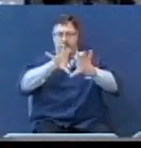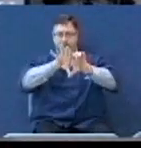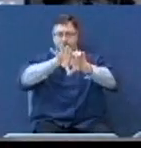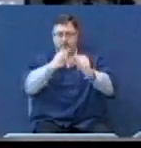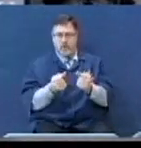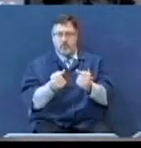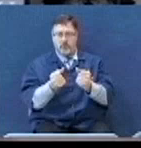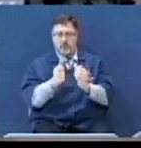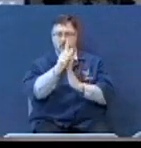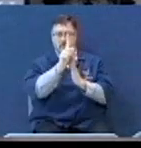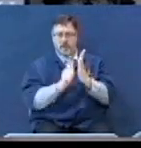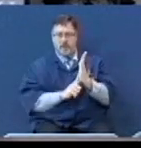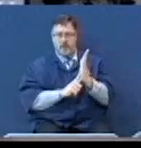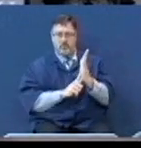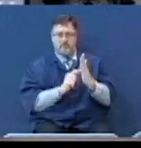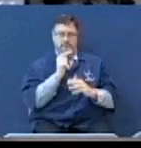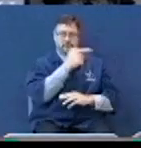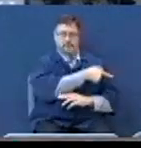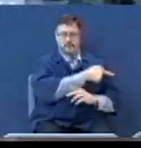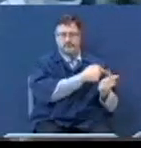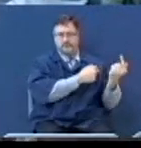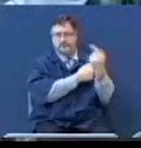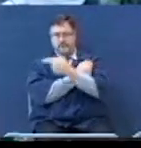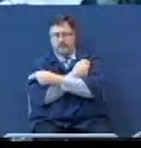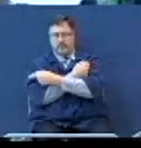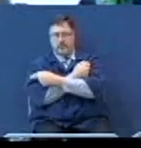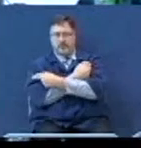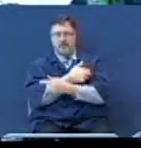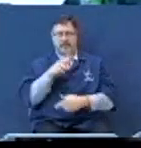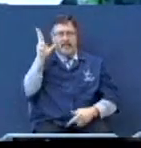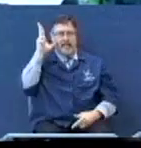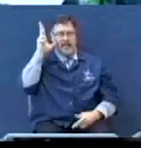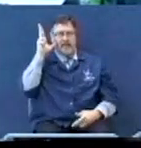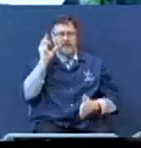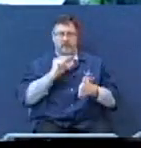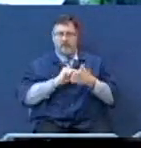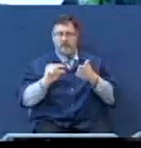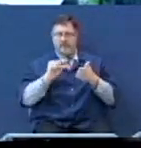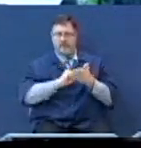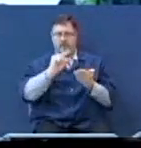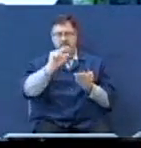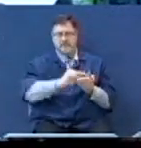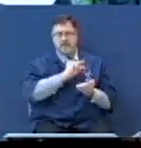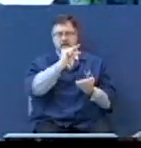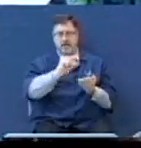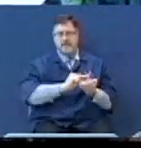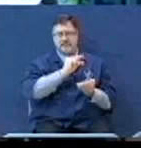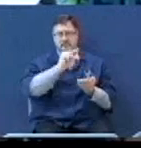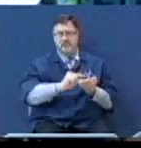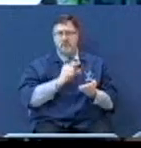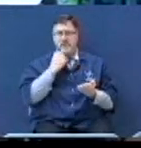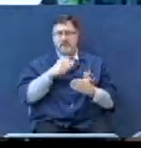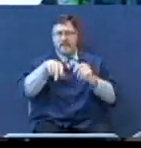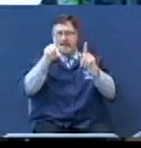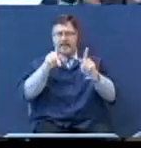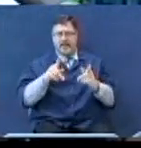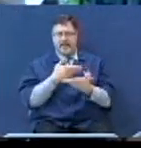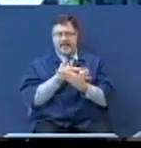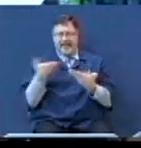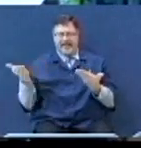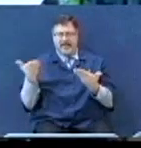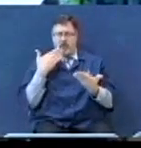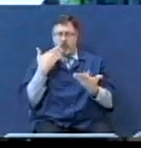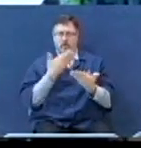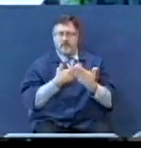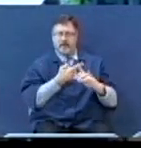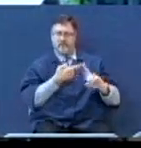And I keep hearing the echo of a verse earlier in the Gospels that said, can any good thing come out